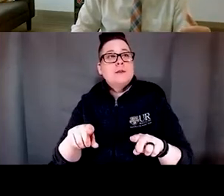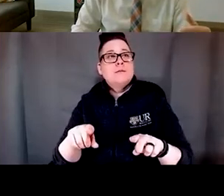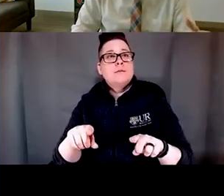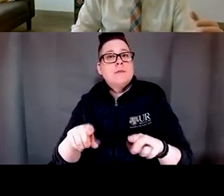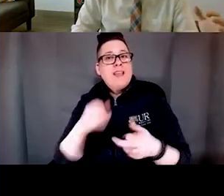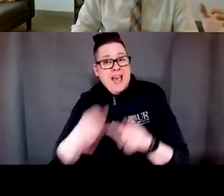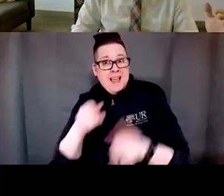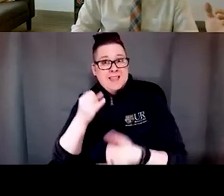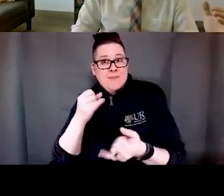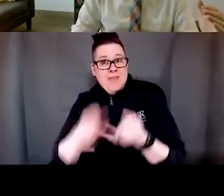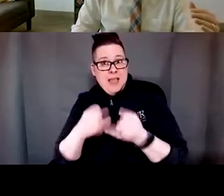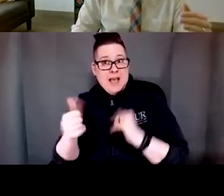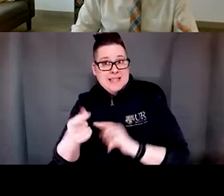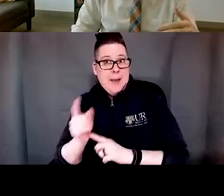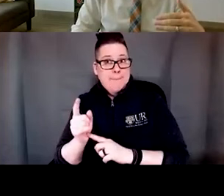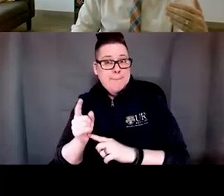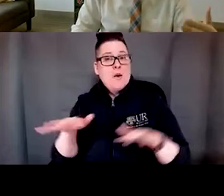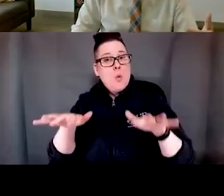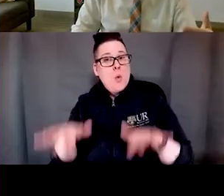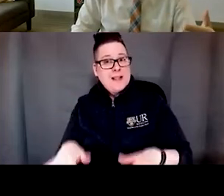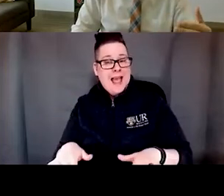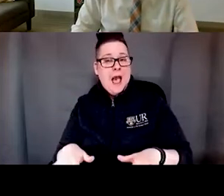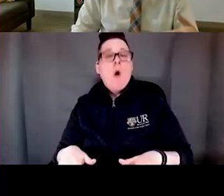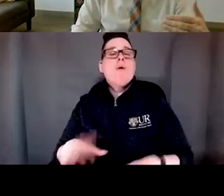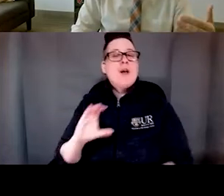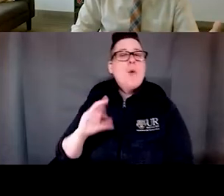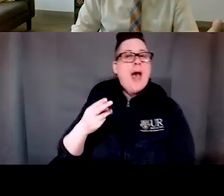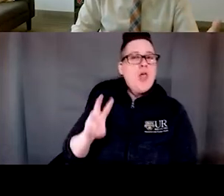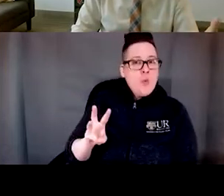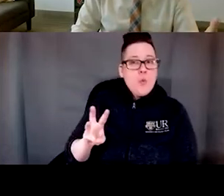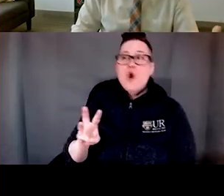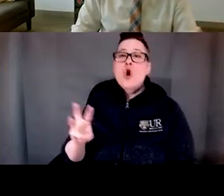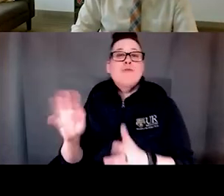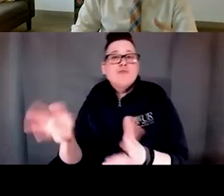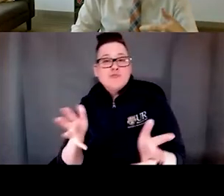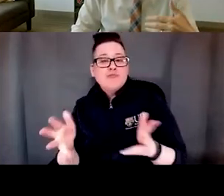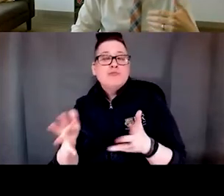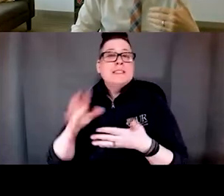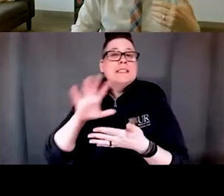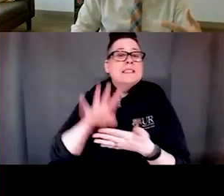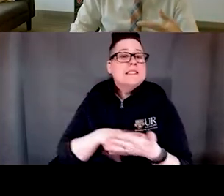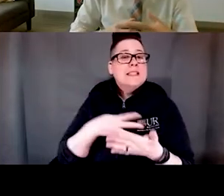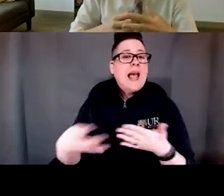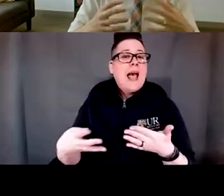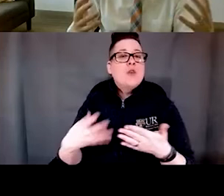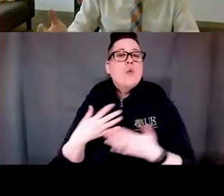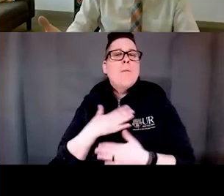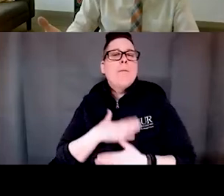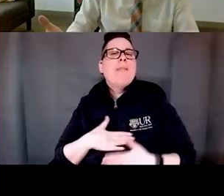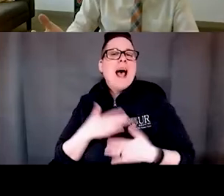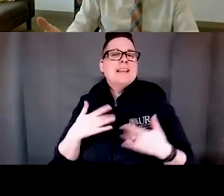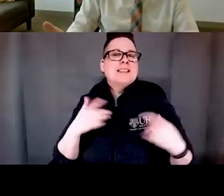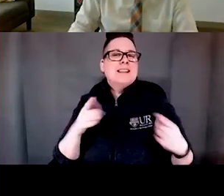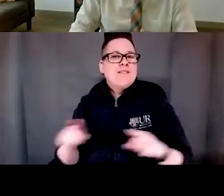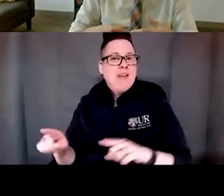the, part of the walk, the promotora engages them in pleasant events scheduling. So the, pleasant events are anything that the